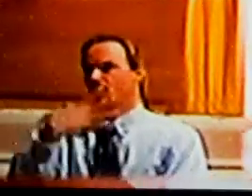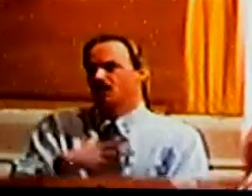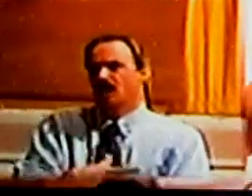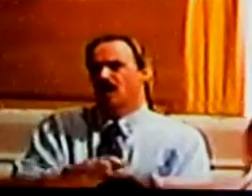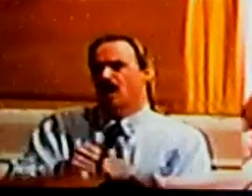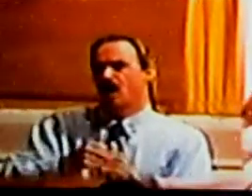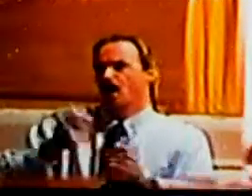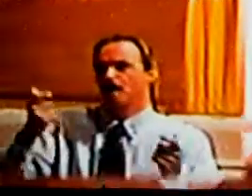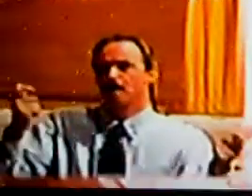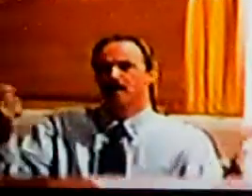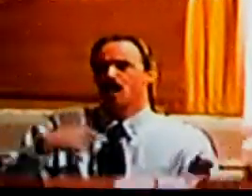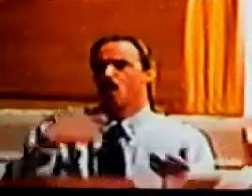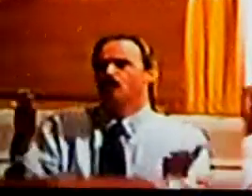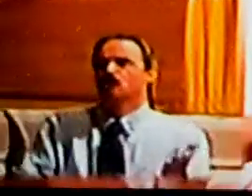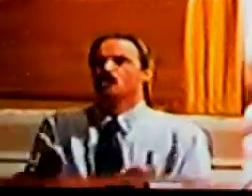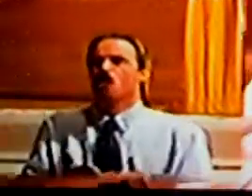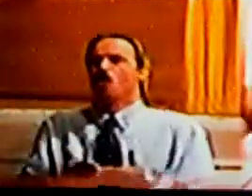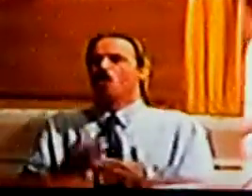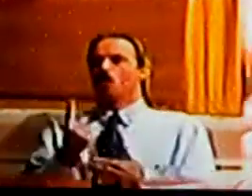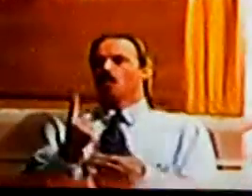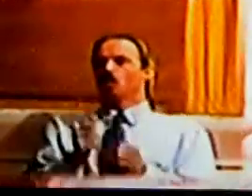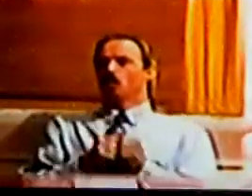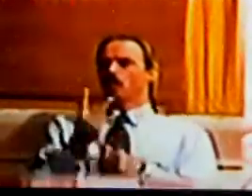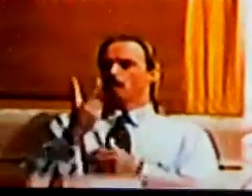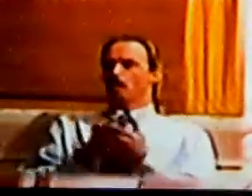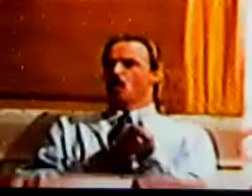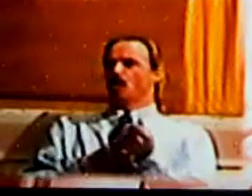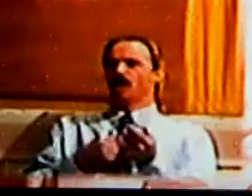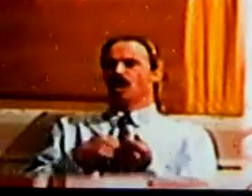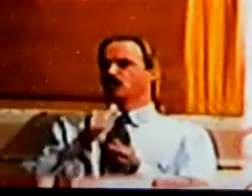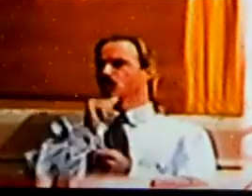a smaller one i want a lobster with both claws i don't eat defective lobster